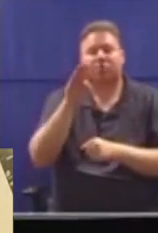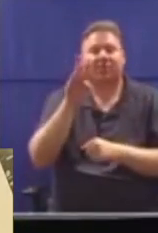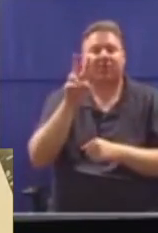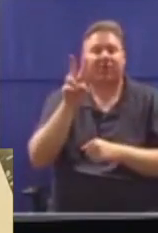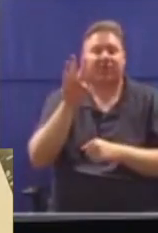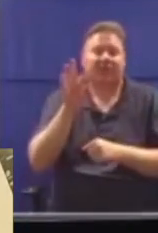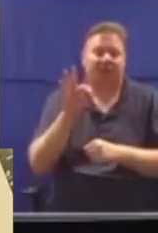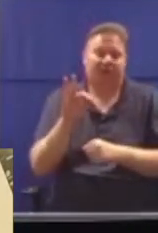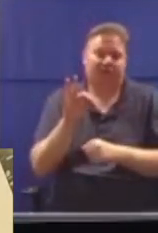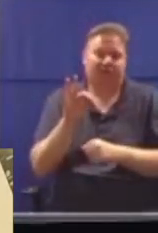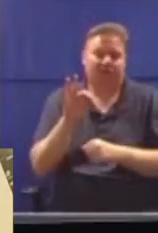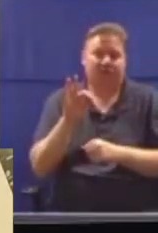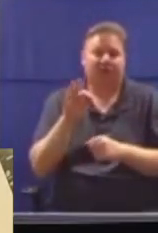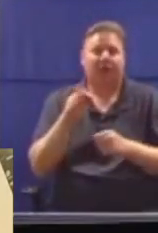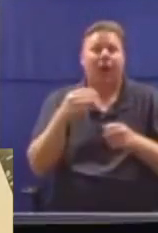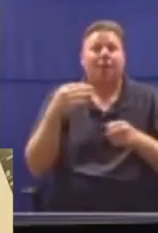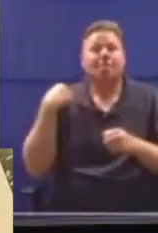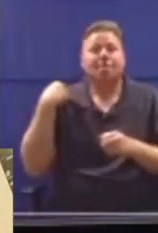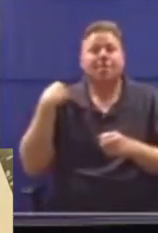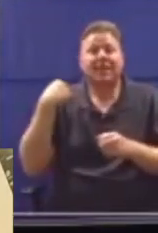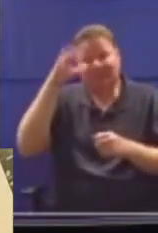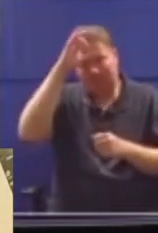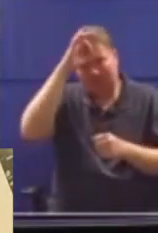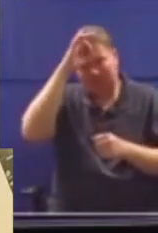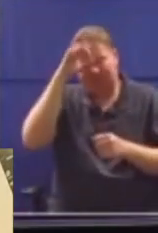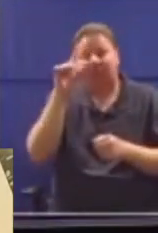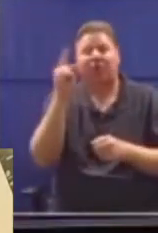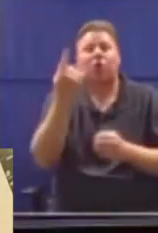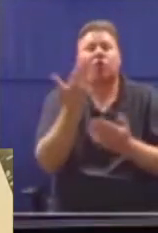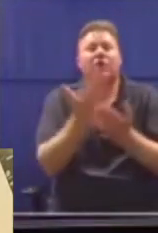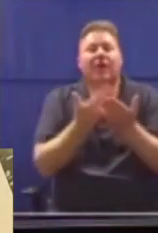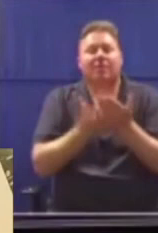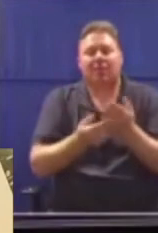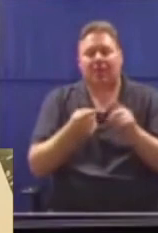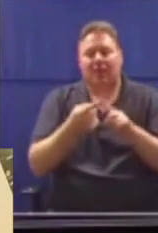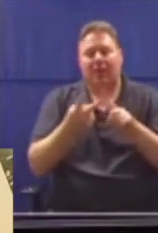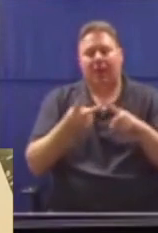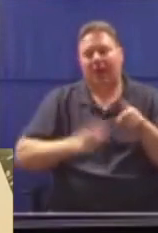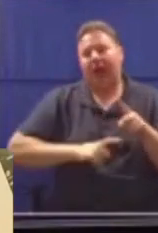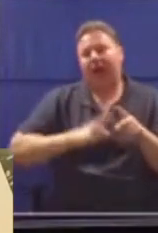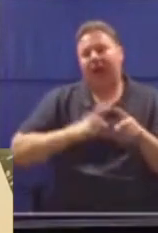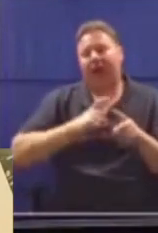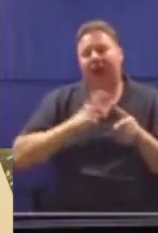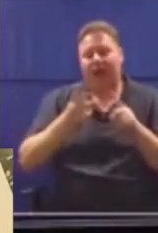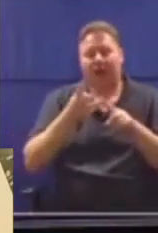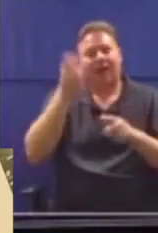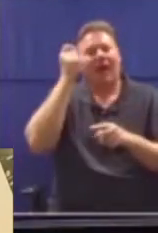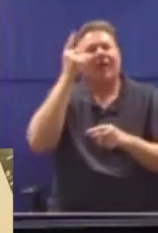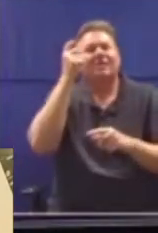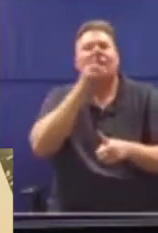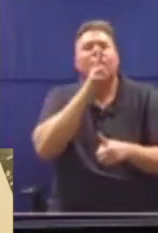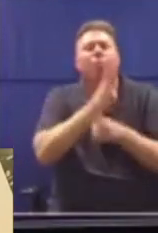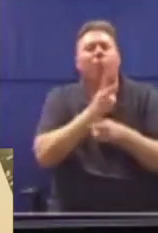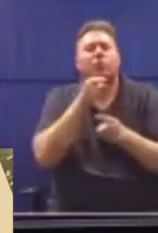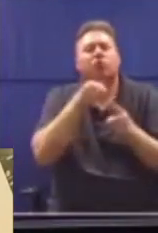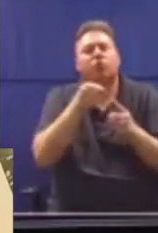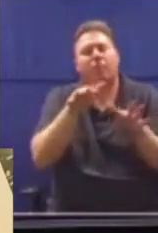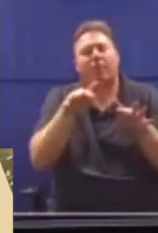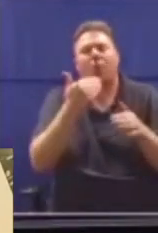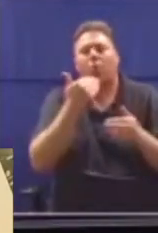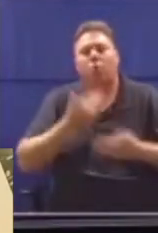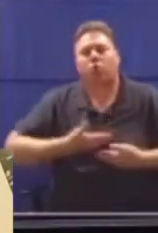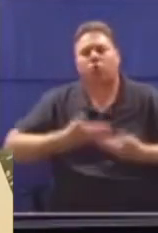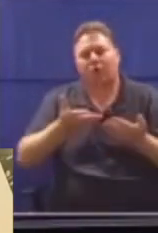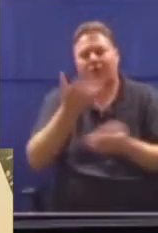appoint a minister that is capable that cares and understands the mandate of the people he represents and serve